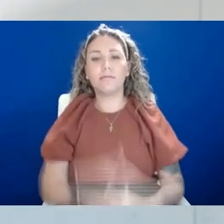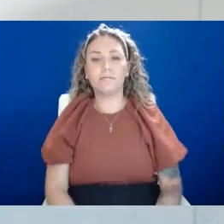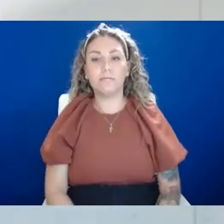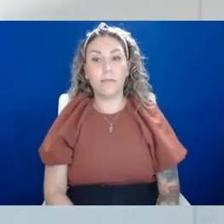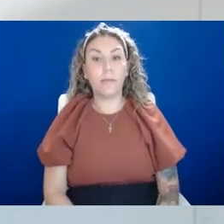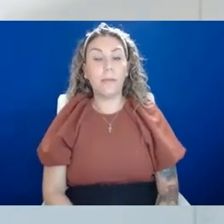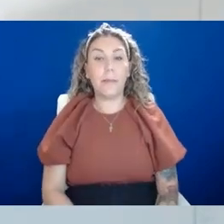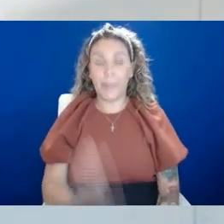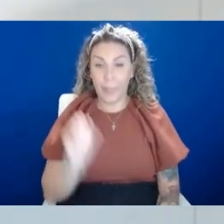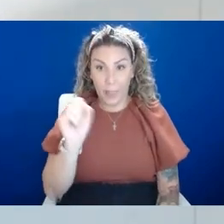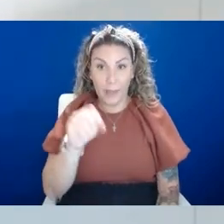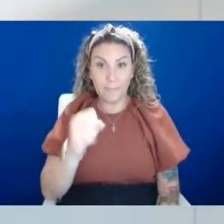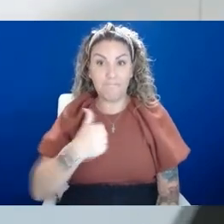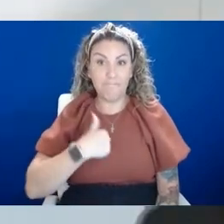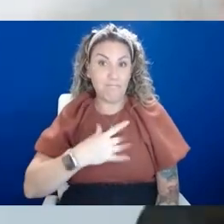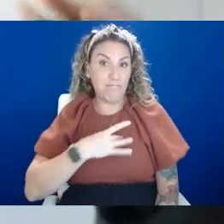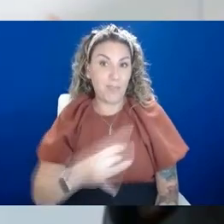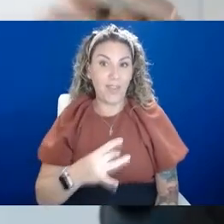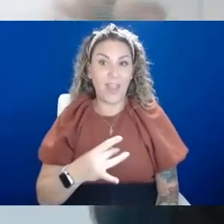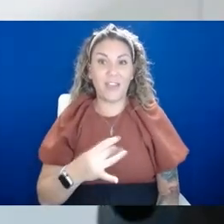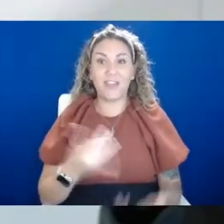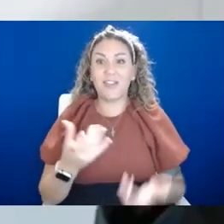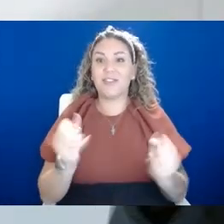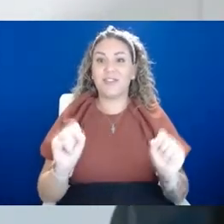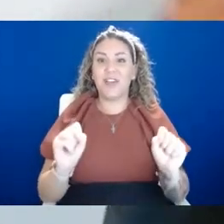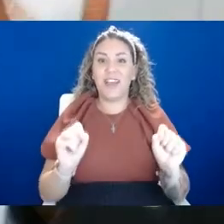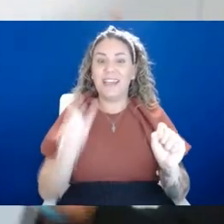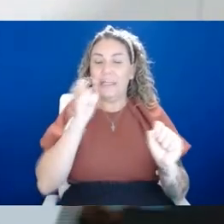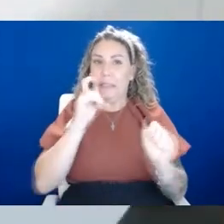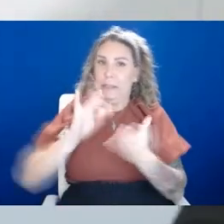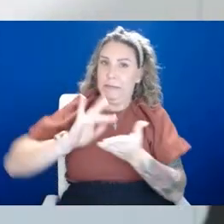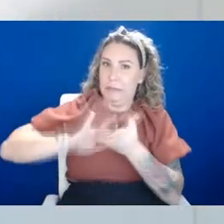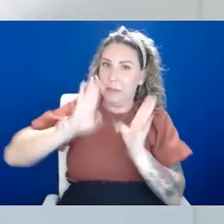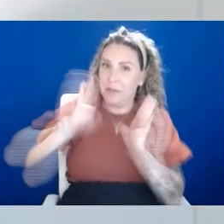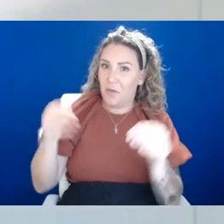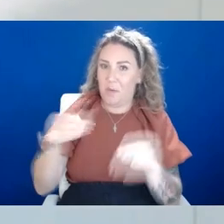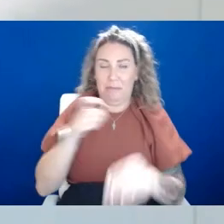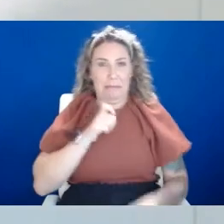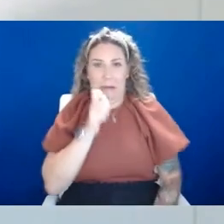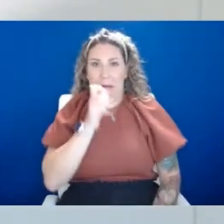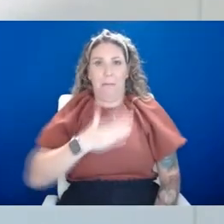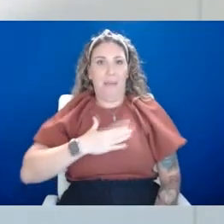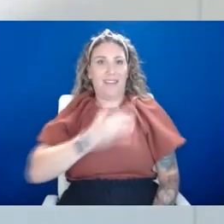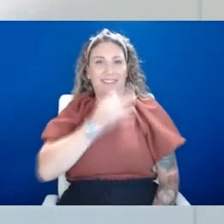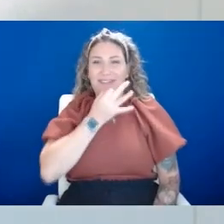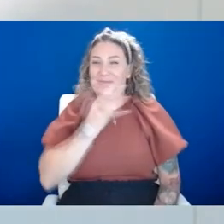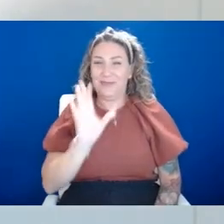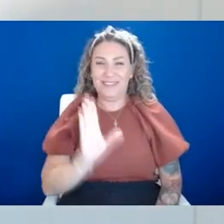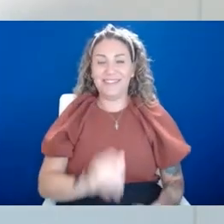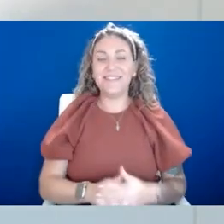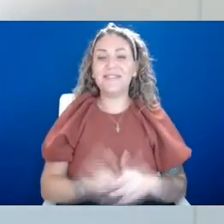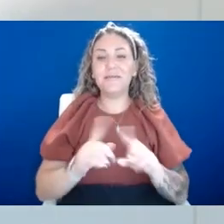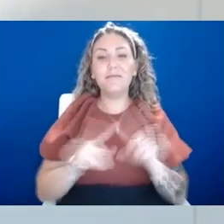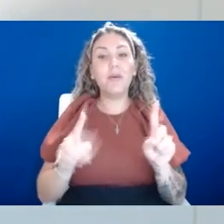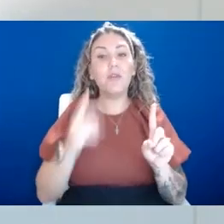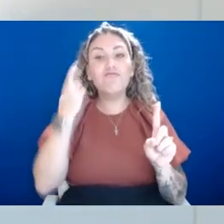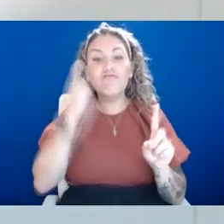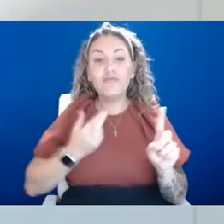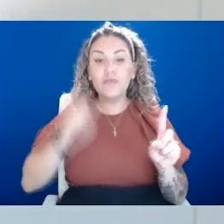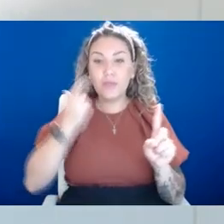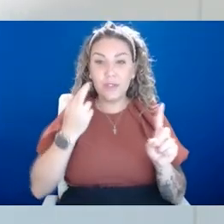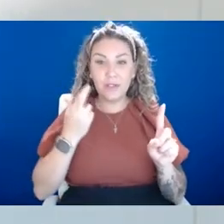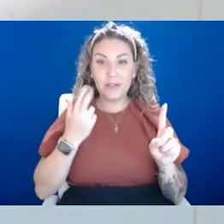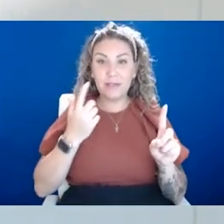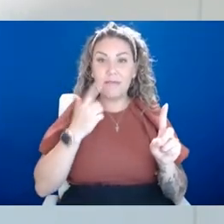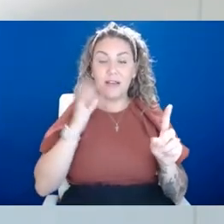so, um, I like trying not to get on the medical aspect because, you know, that's not my expertise. Um, and the reason why I even created the Freedom